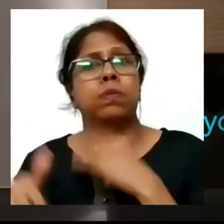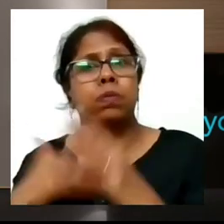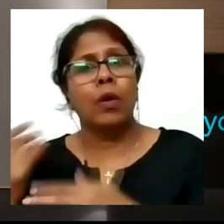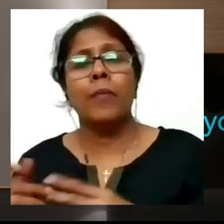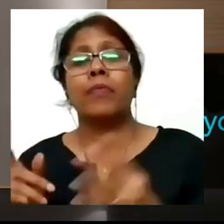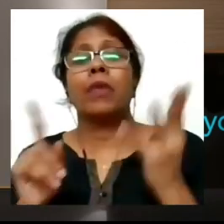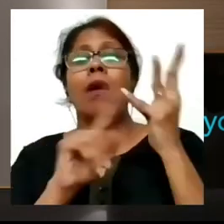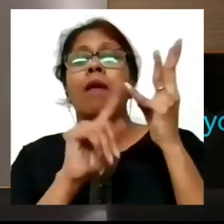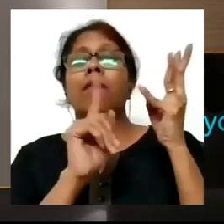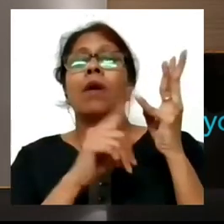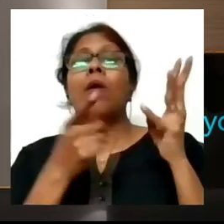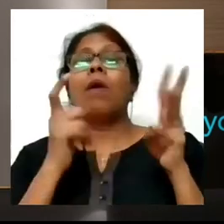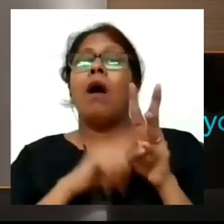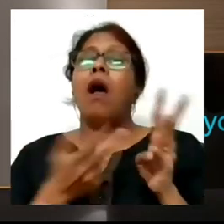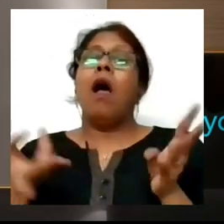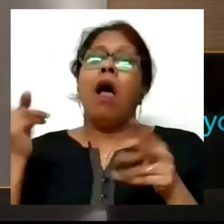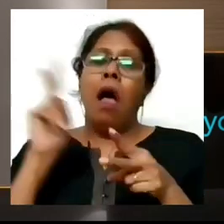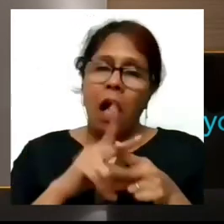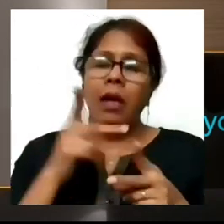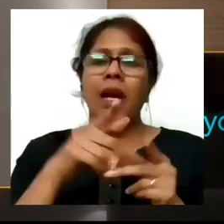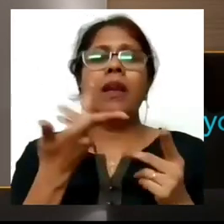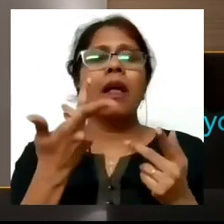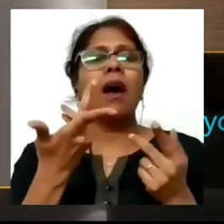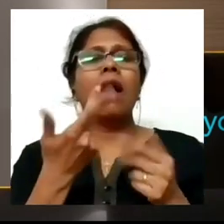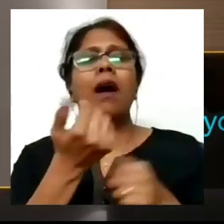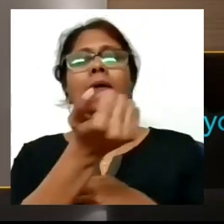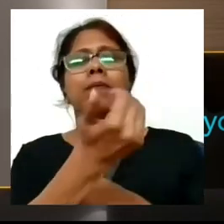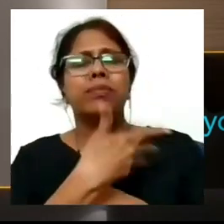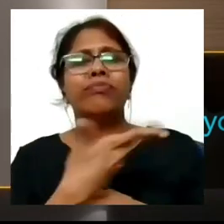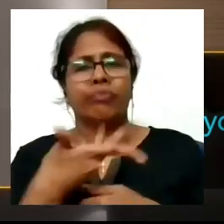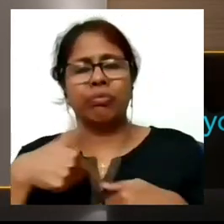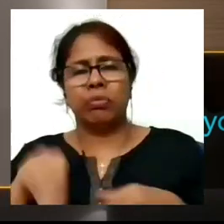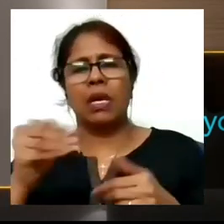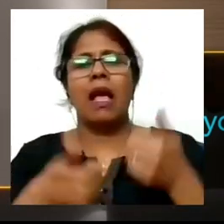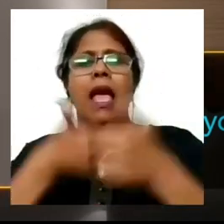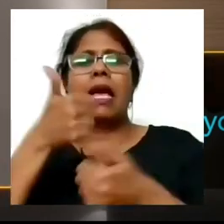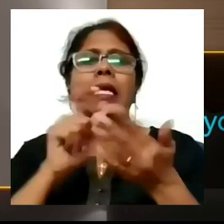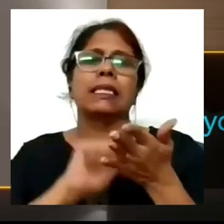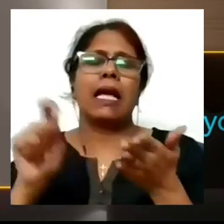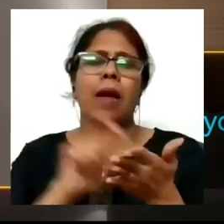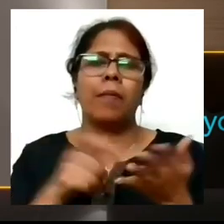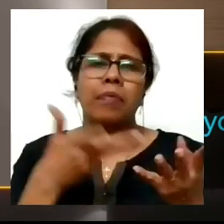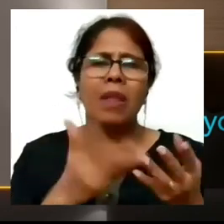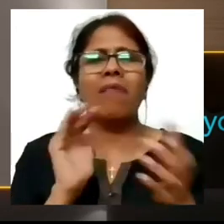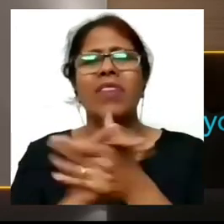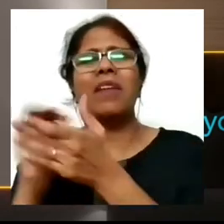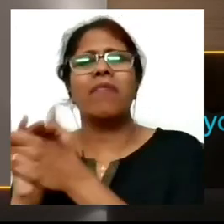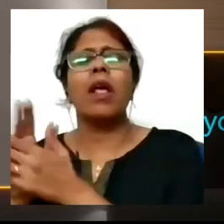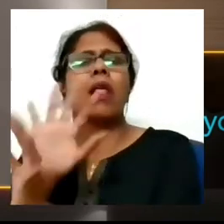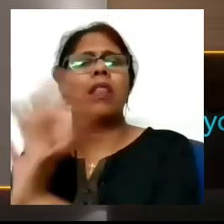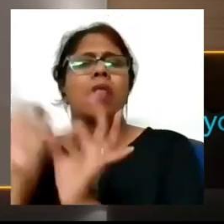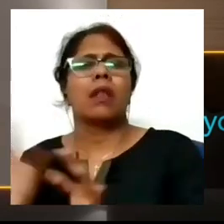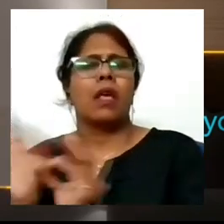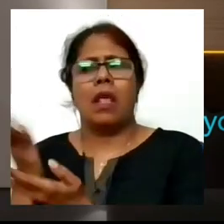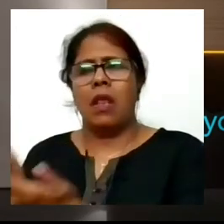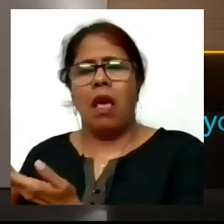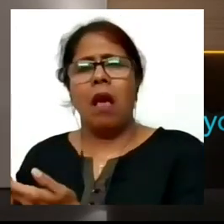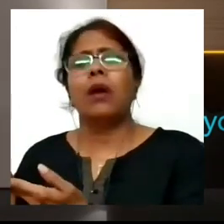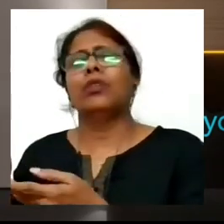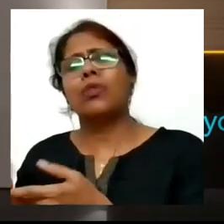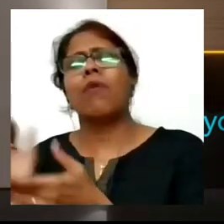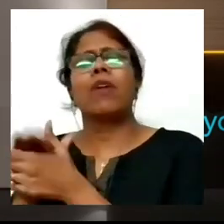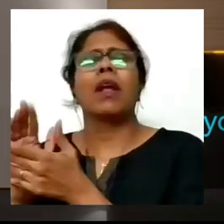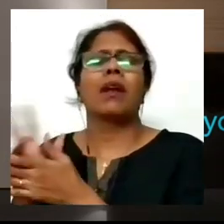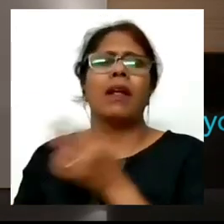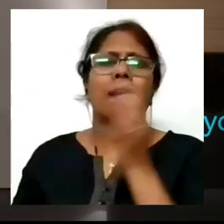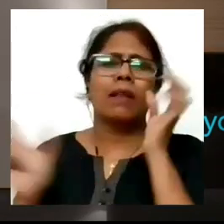civil services exam came out and my friends who'd also been preparing with me they said that you're sitting at home doing nothing you